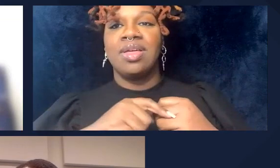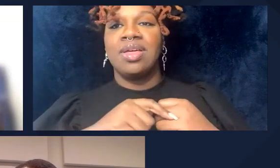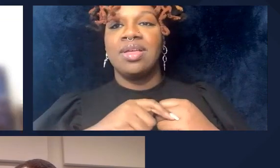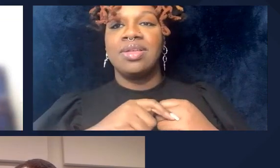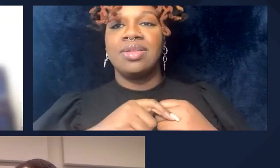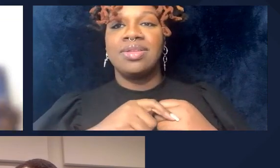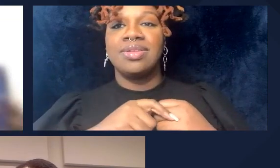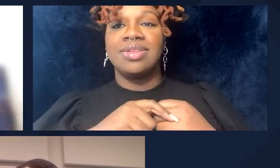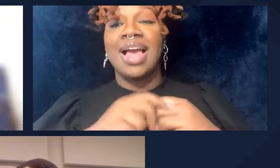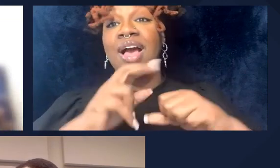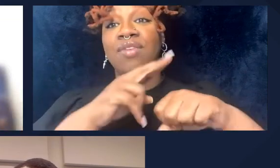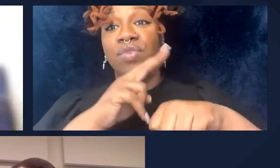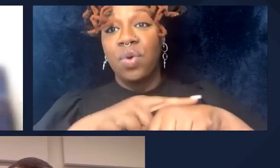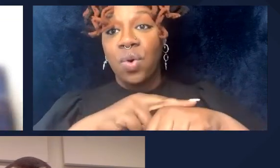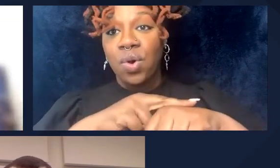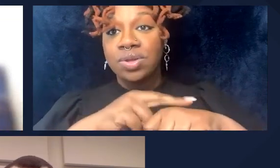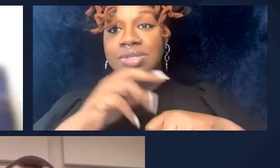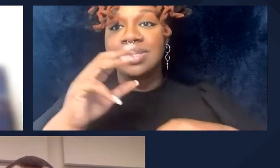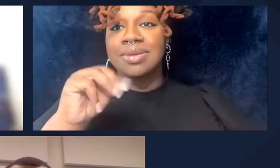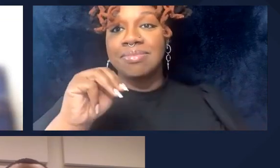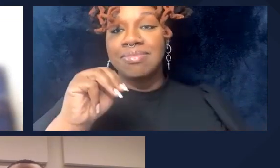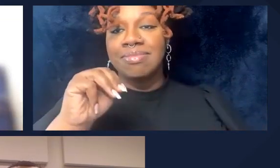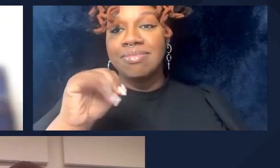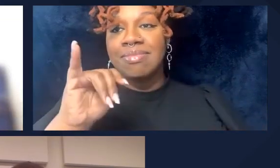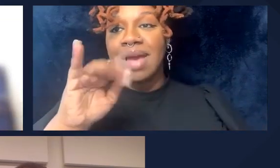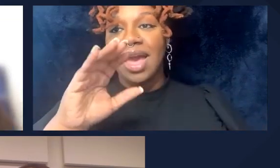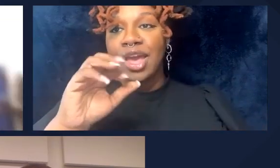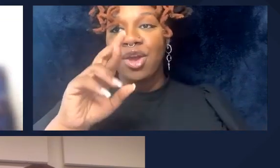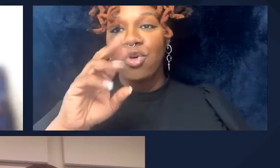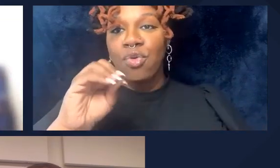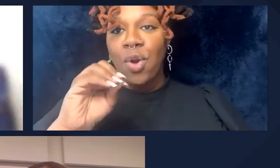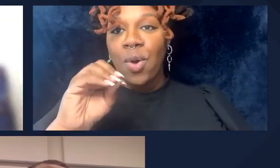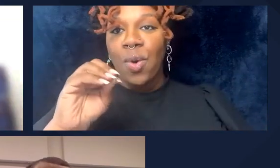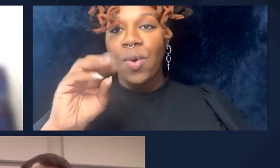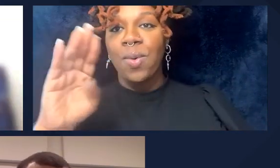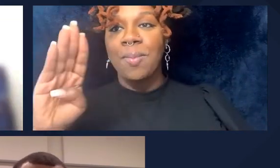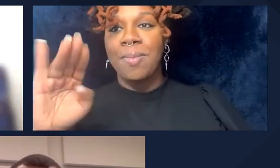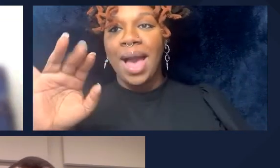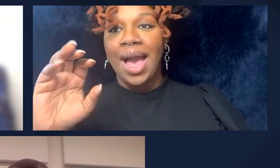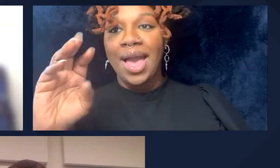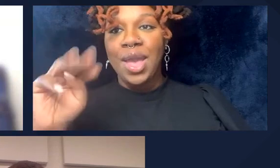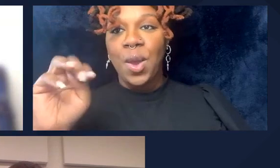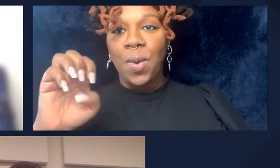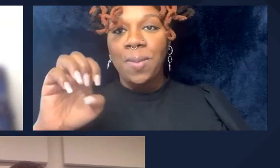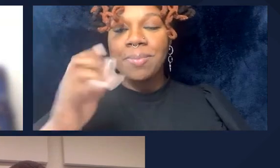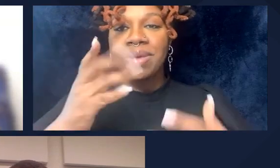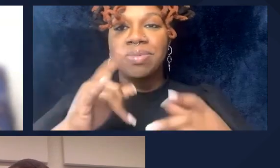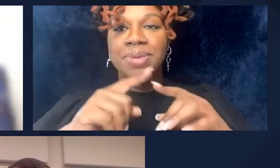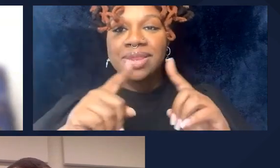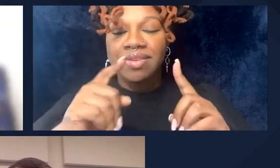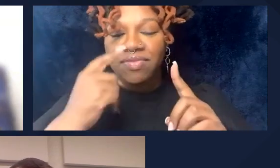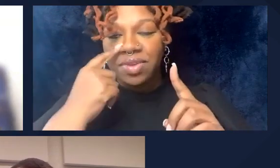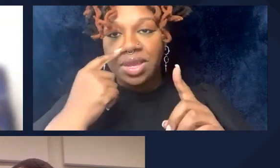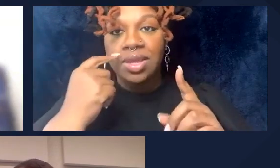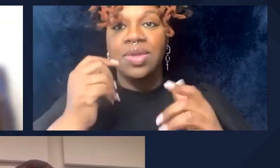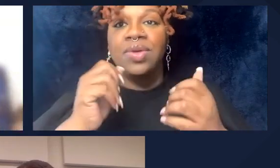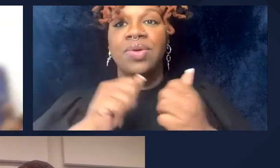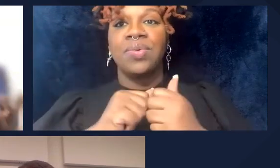and of course the microbiome might also be different you know between the lab mice versus the rewilded mice these are all